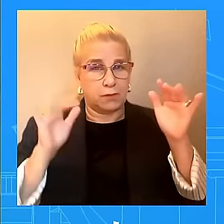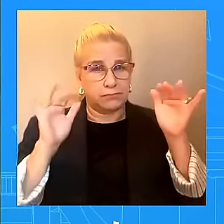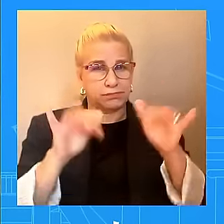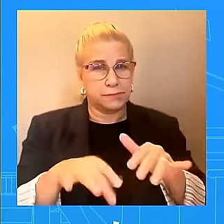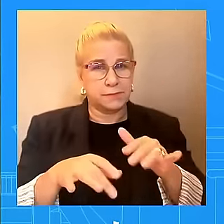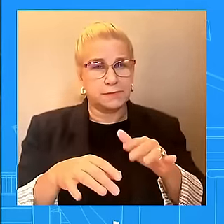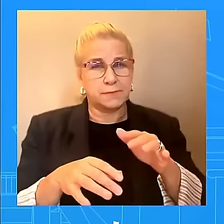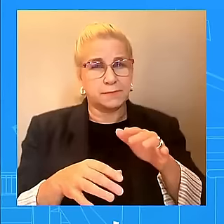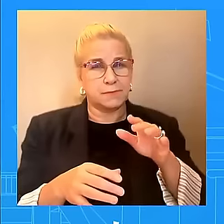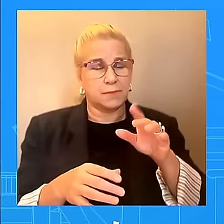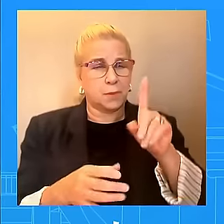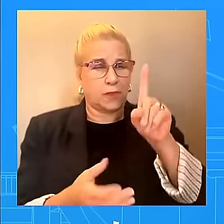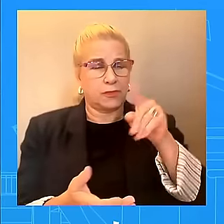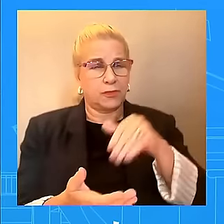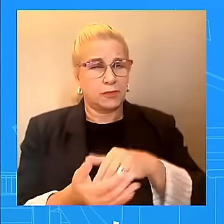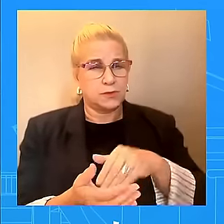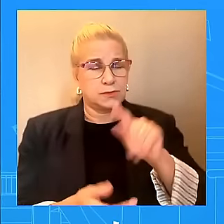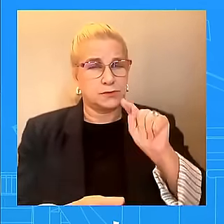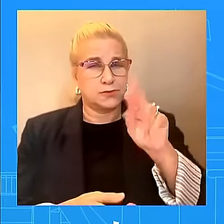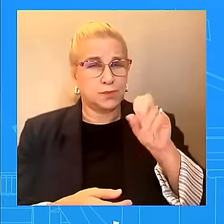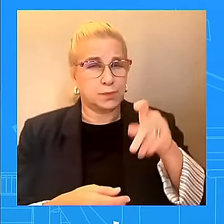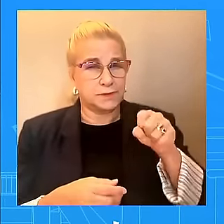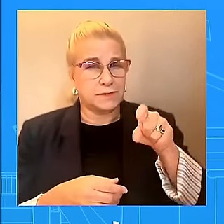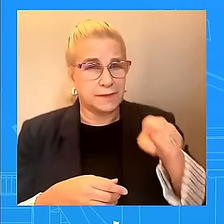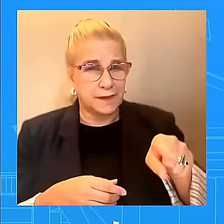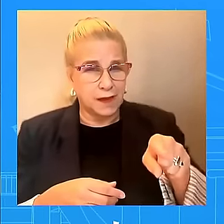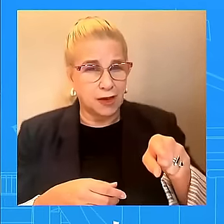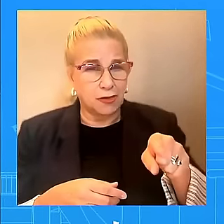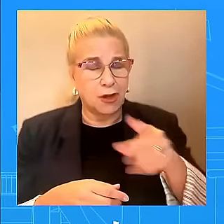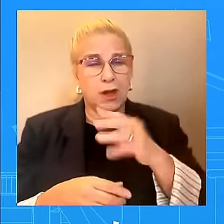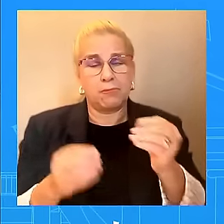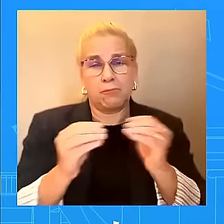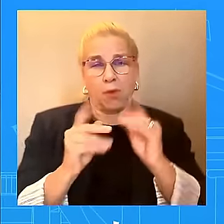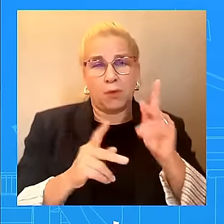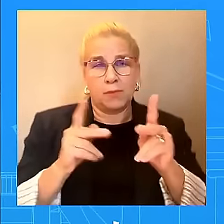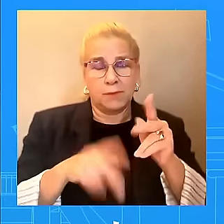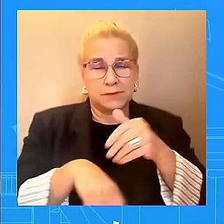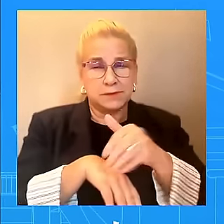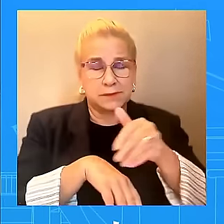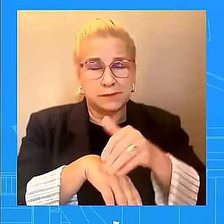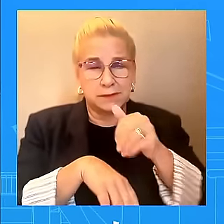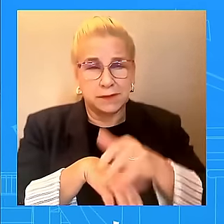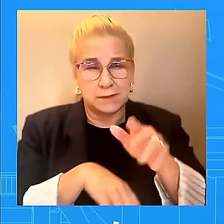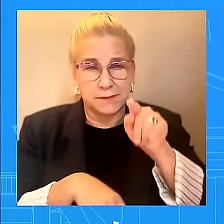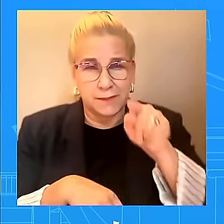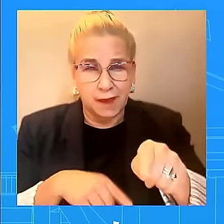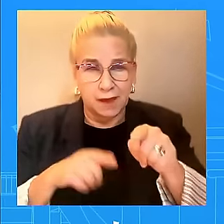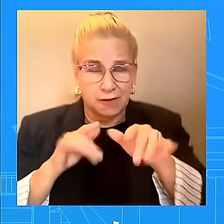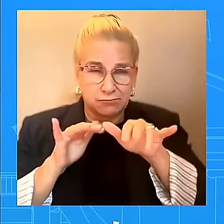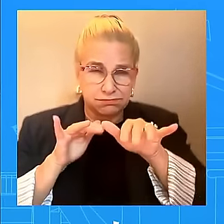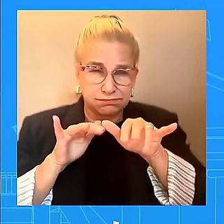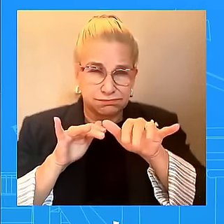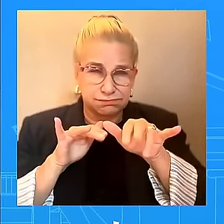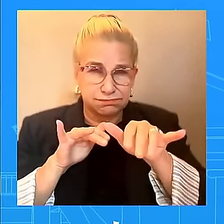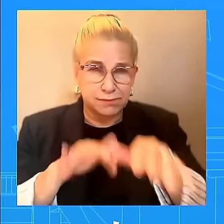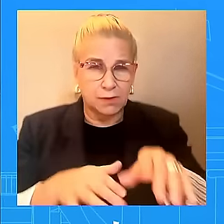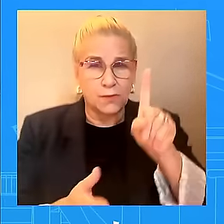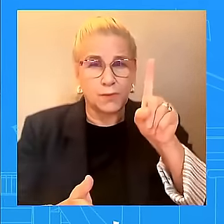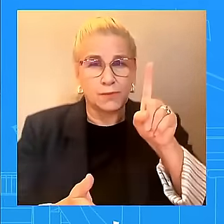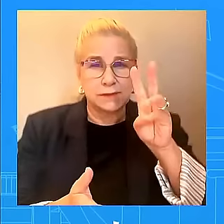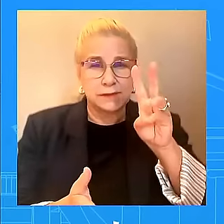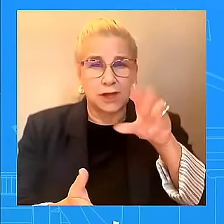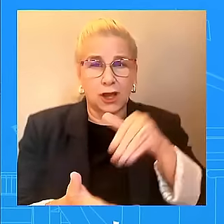deploy to the state. This is on top of the more than 6,100 National Guardsmen and over 7,000 federal